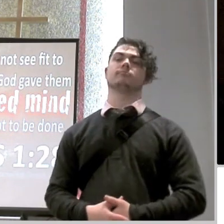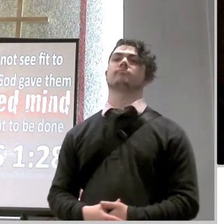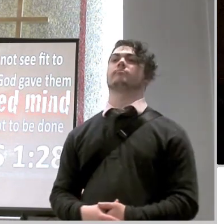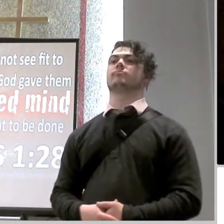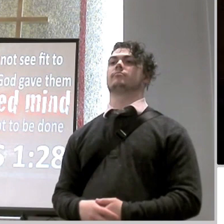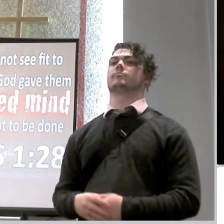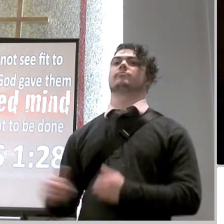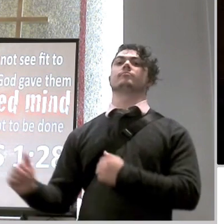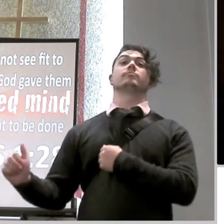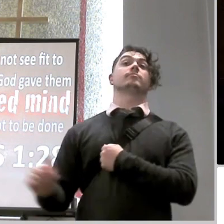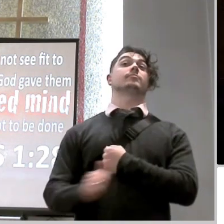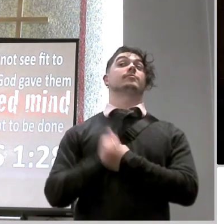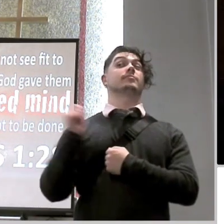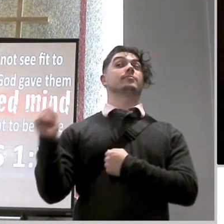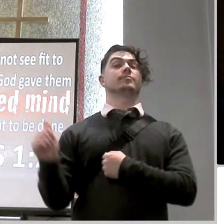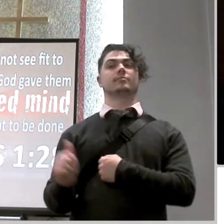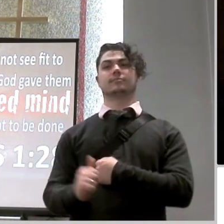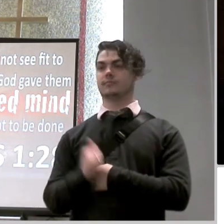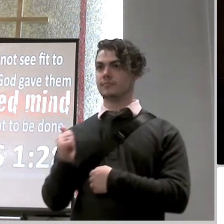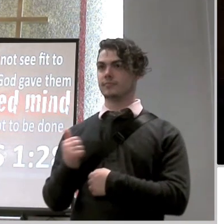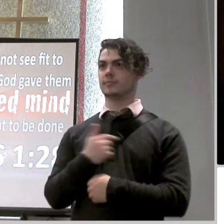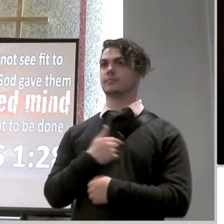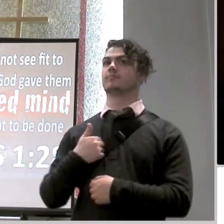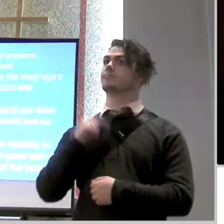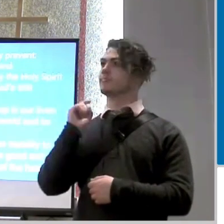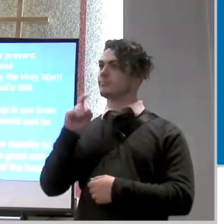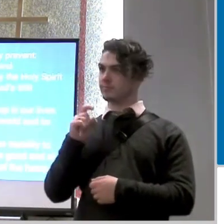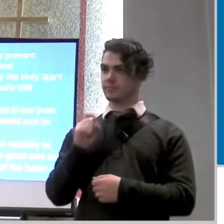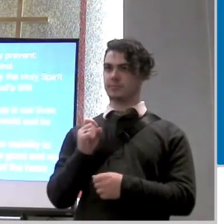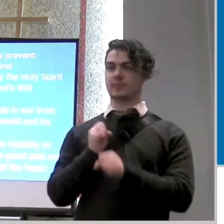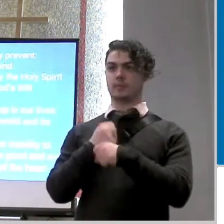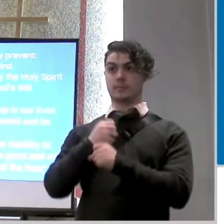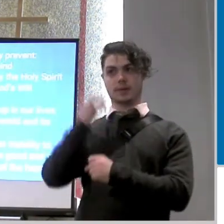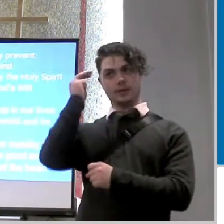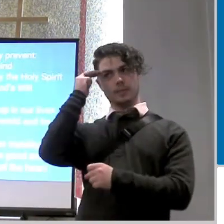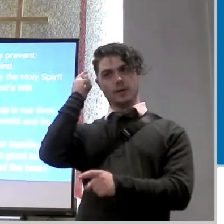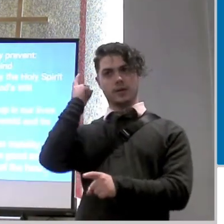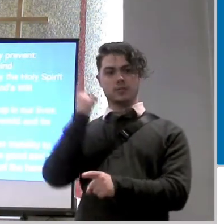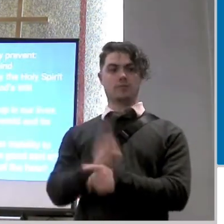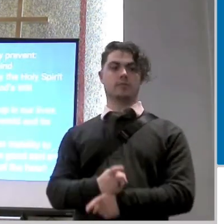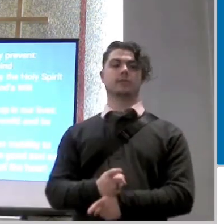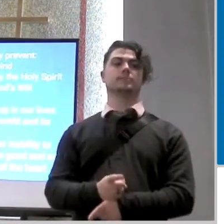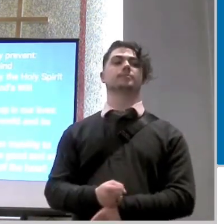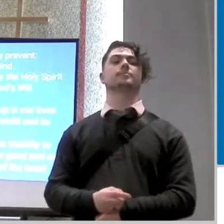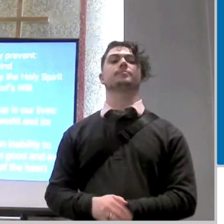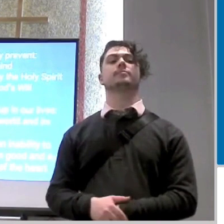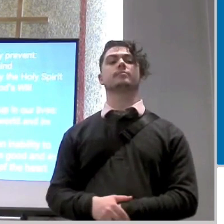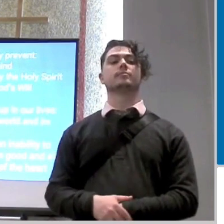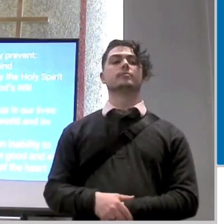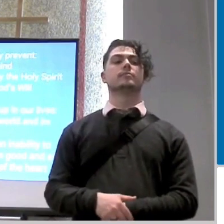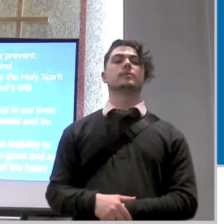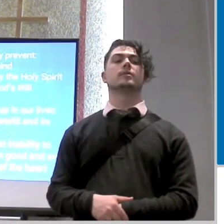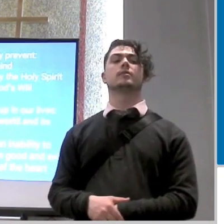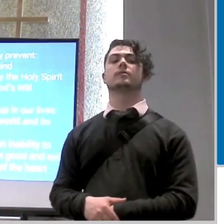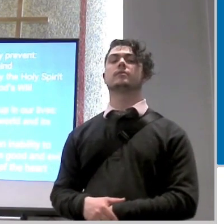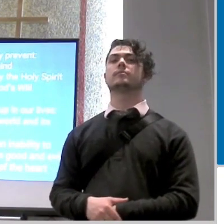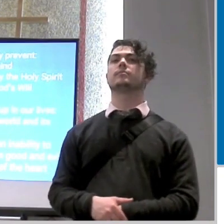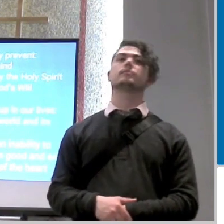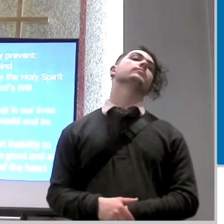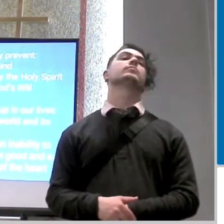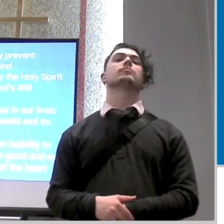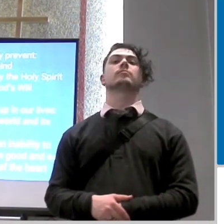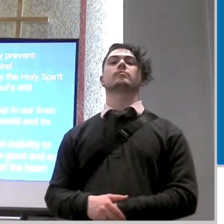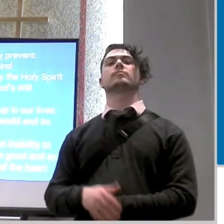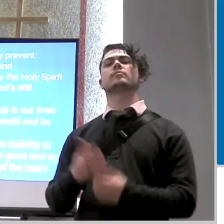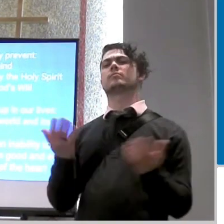get our minds right right we need to get our minds right we continue thinking about what the